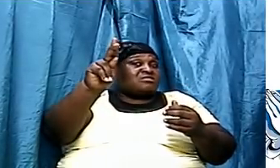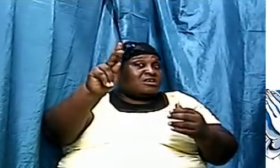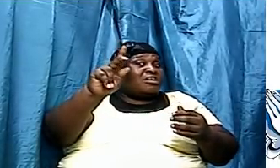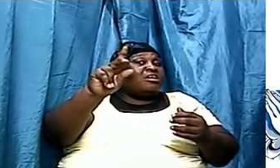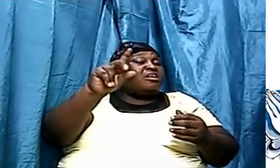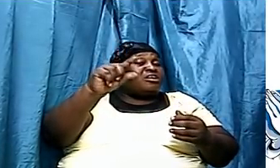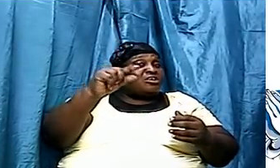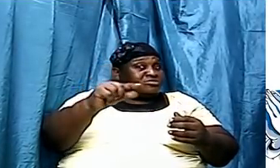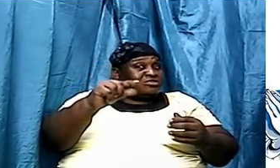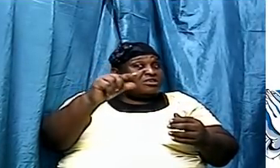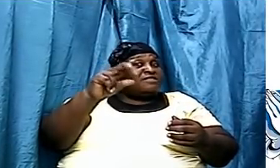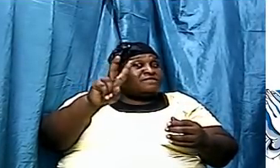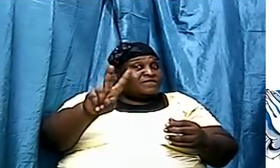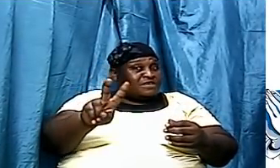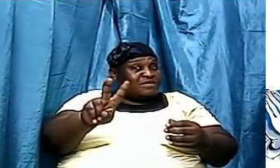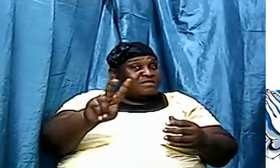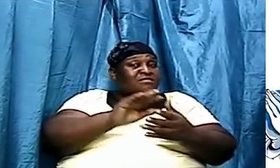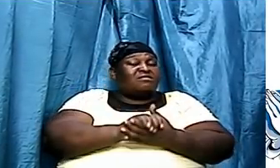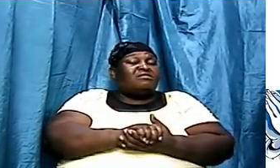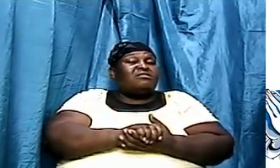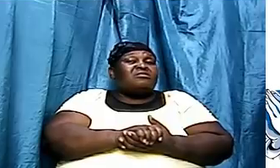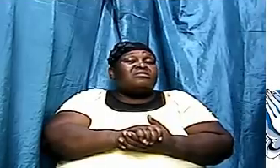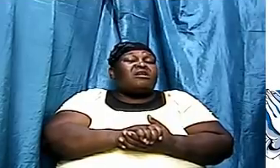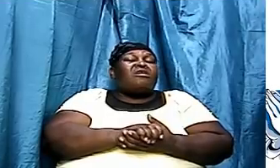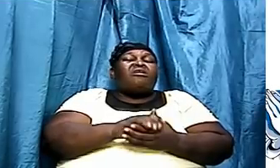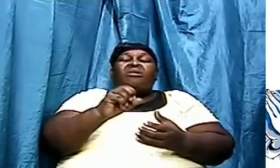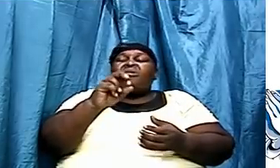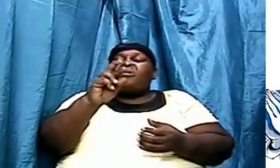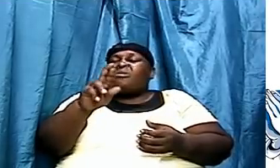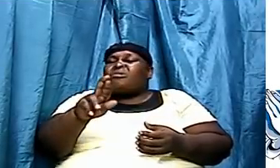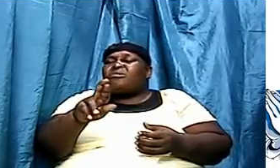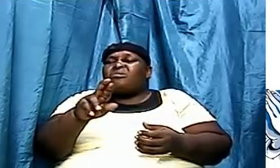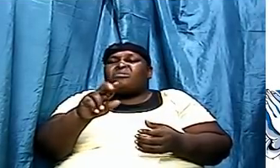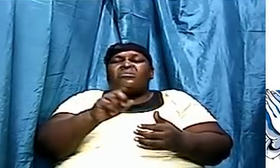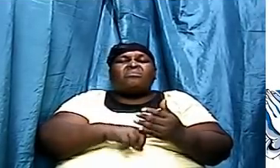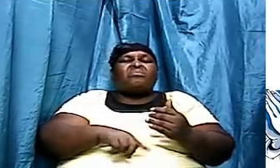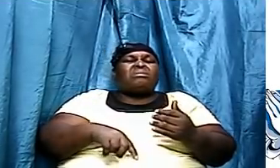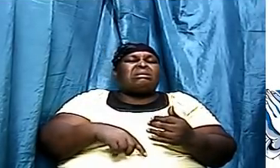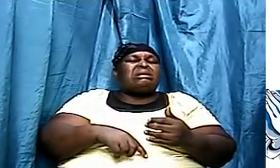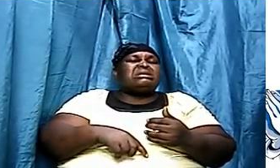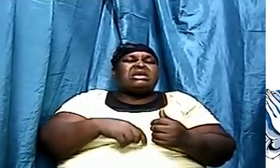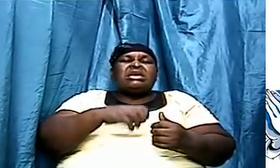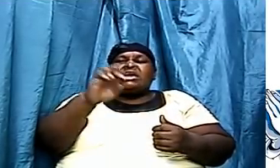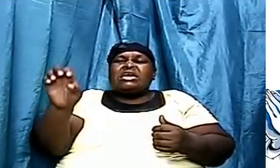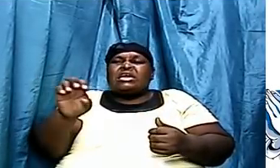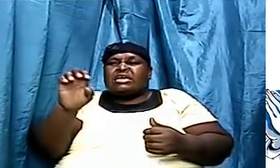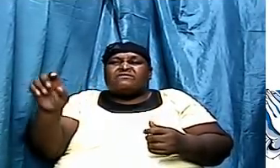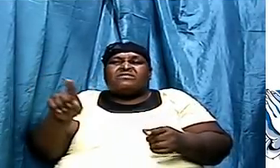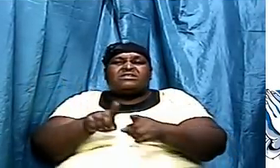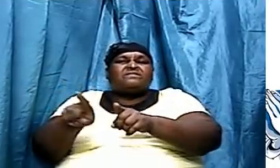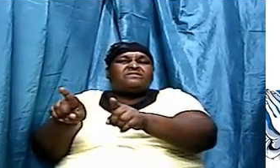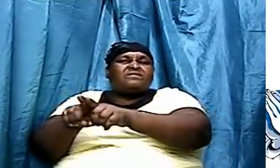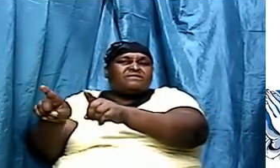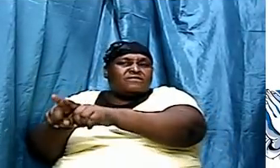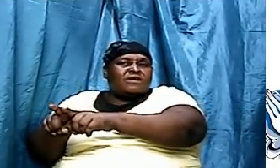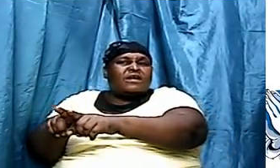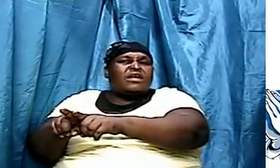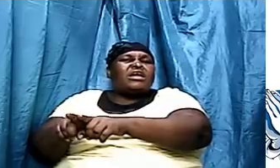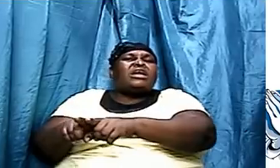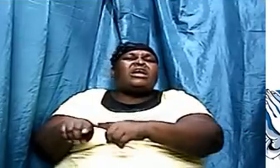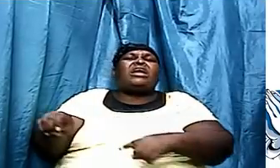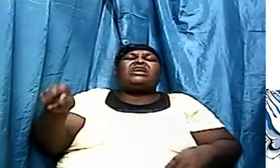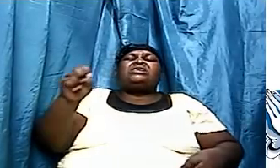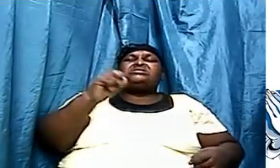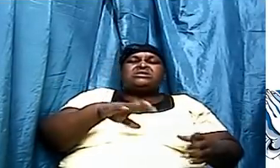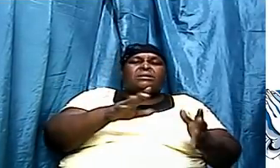or the REB or whatever other versions that exist out there. And all of these have been sold. The NIV